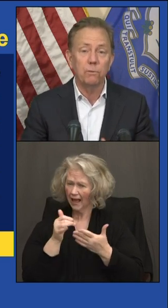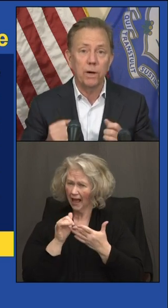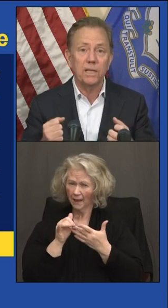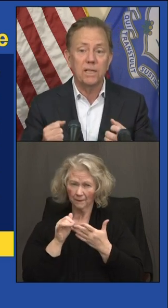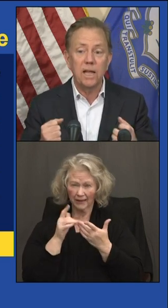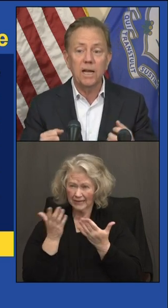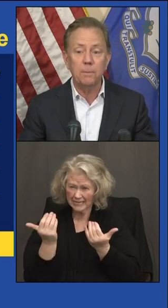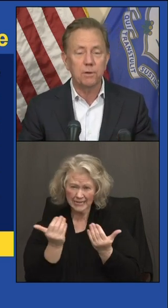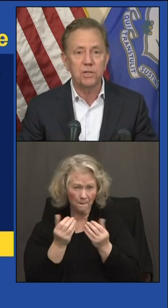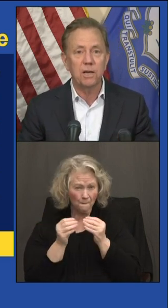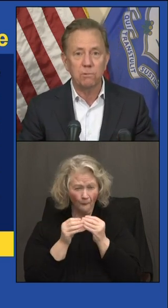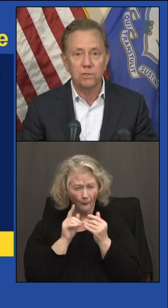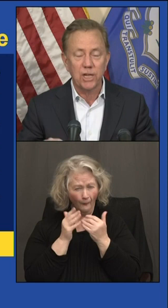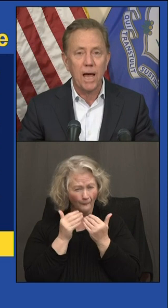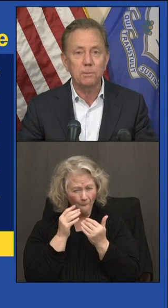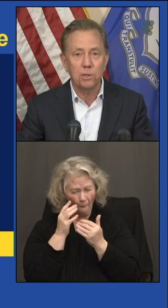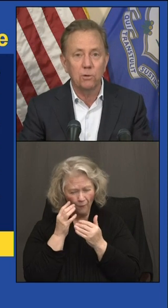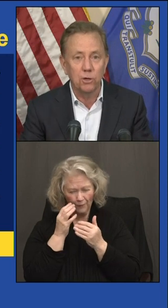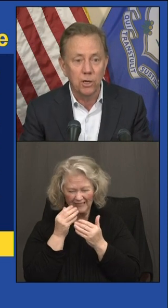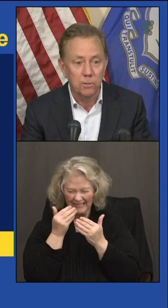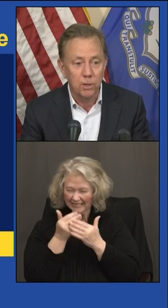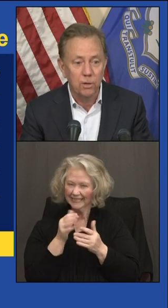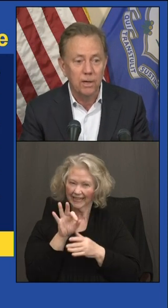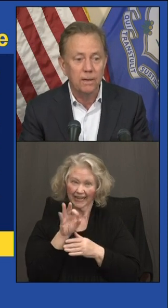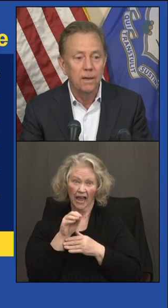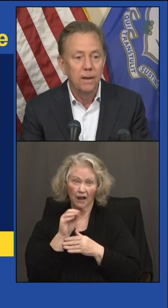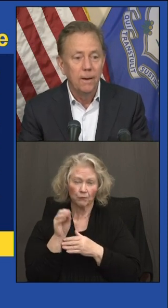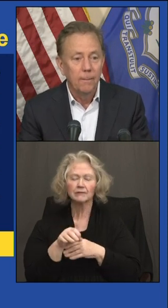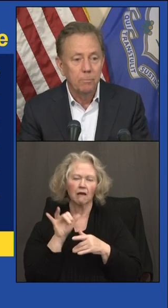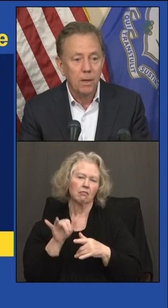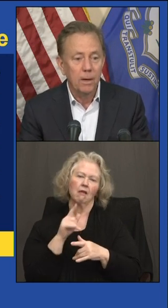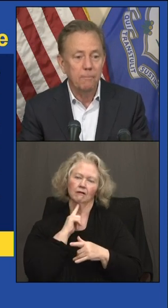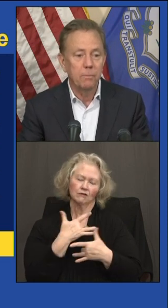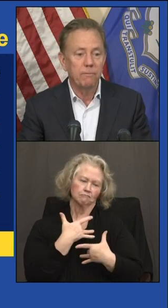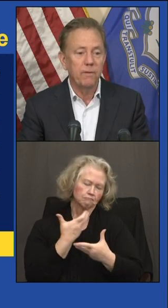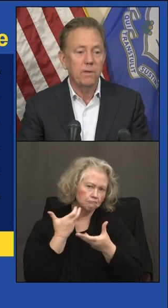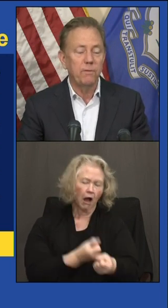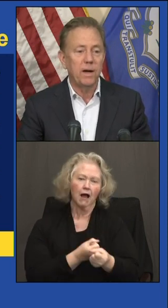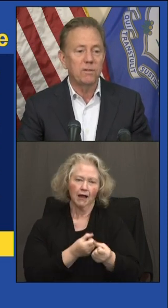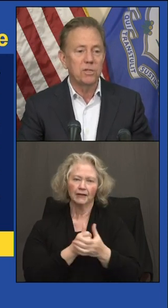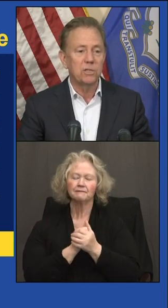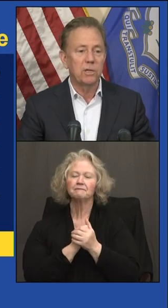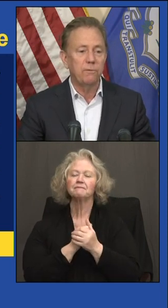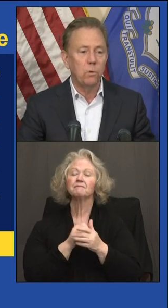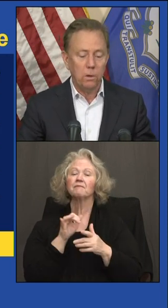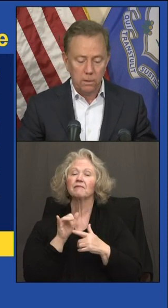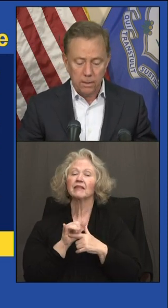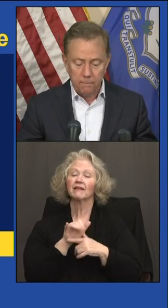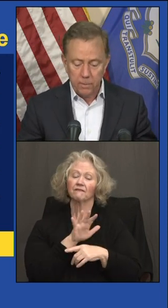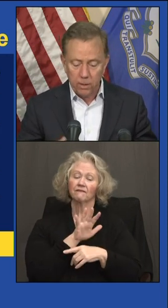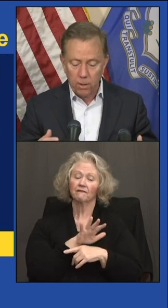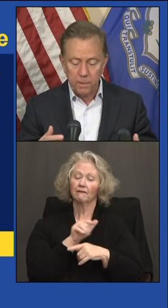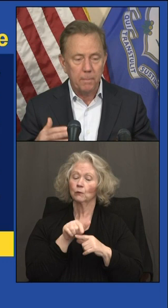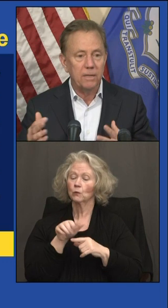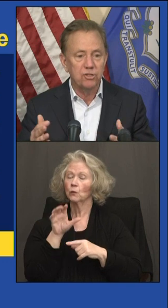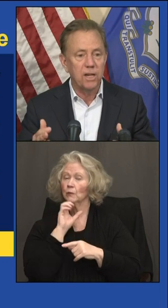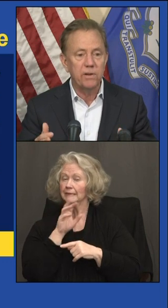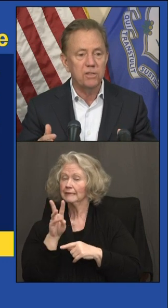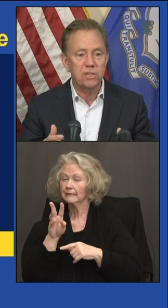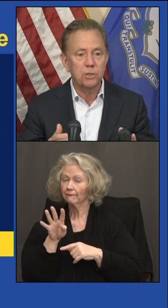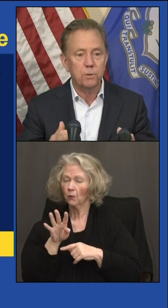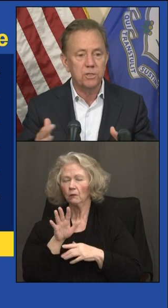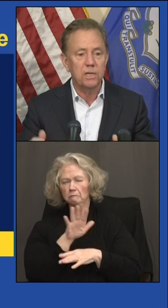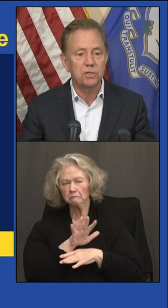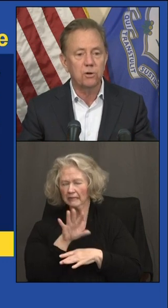more of you, and we'll get to 90%, which is absolute herd immunity. 55 to 64, they're up at about